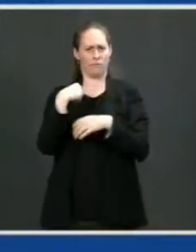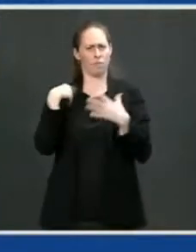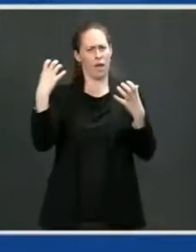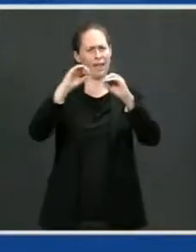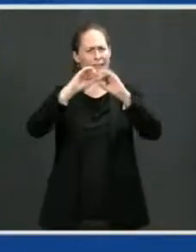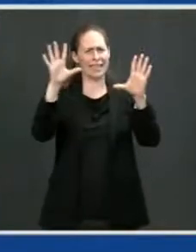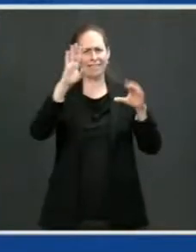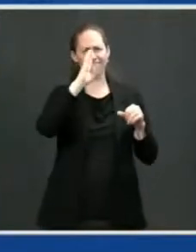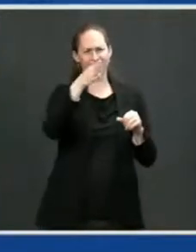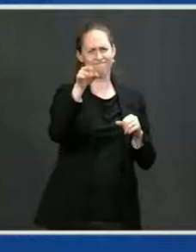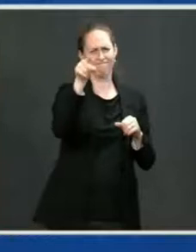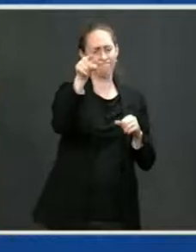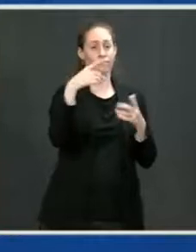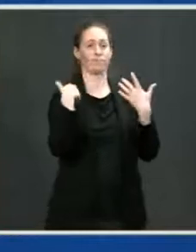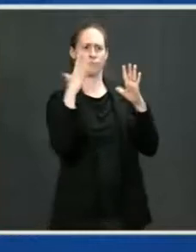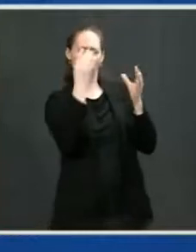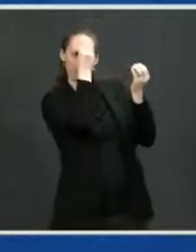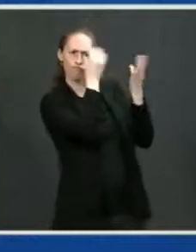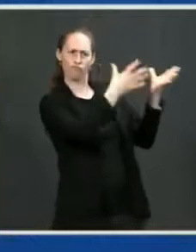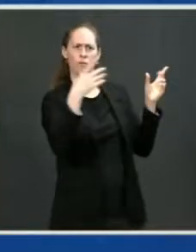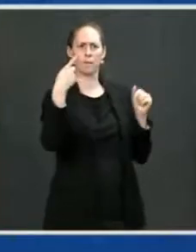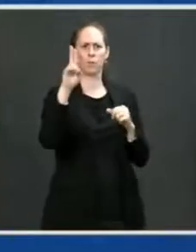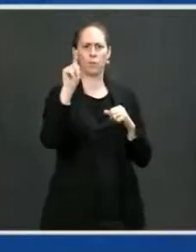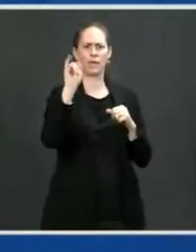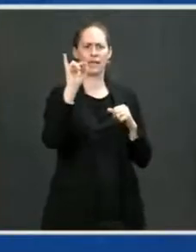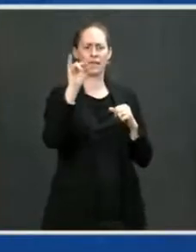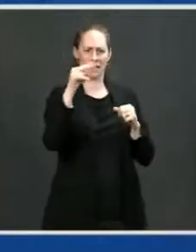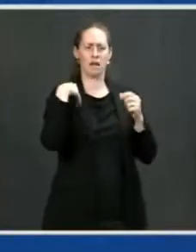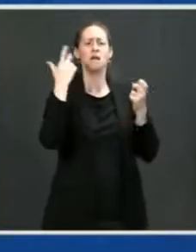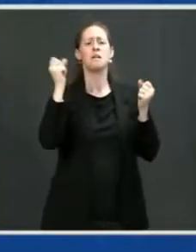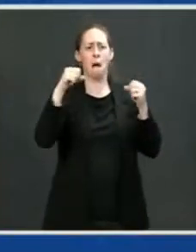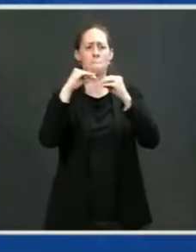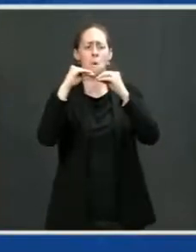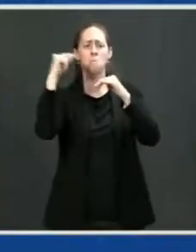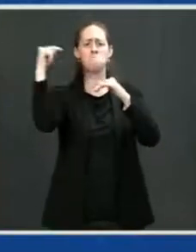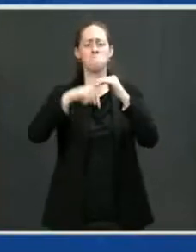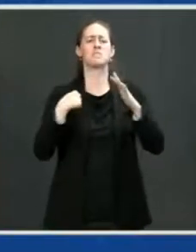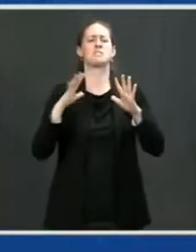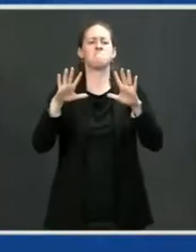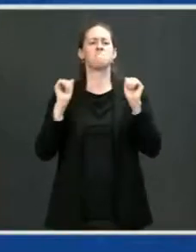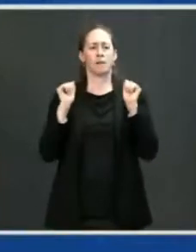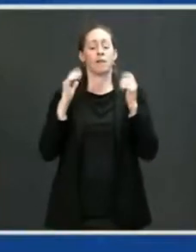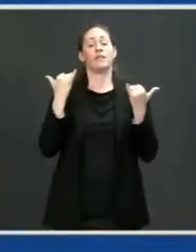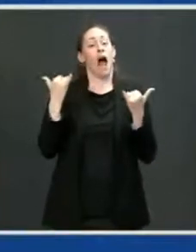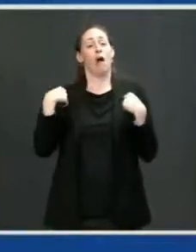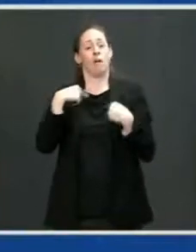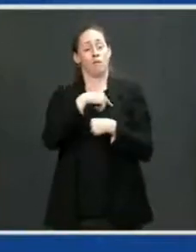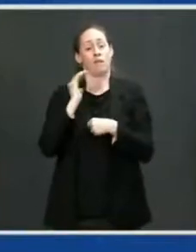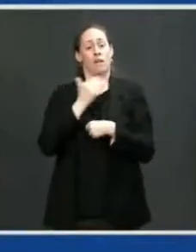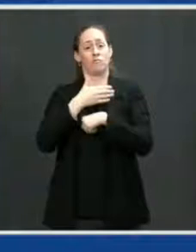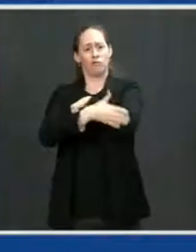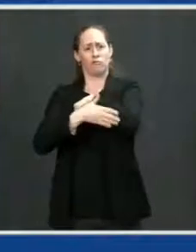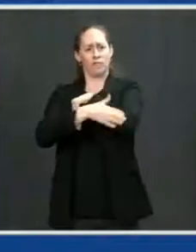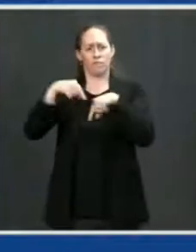further, but I chose not to do so. To be, I chose to be proportionate. The United States is not looking to kick off a cycle of